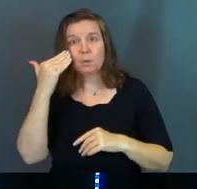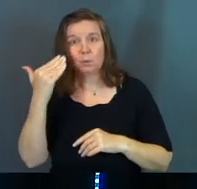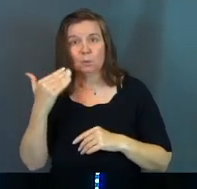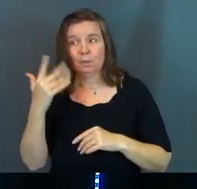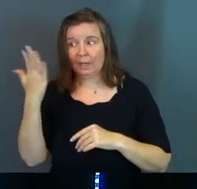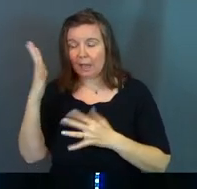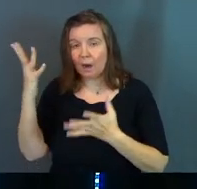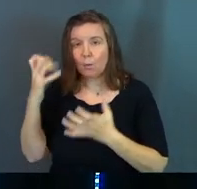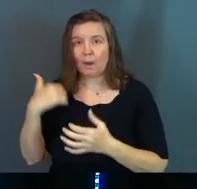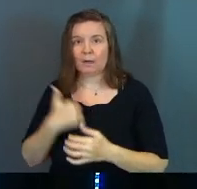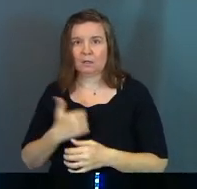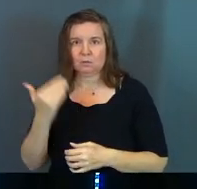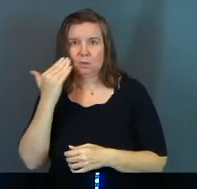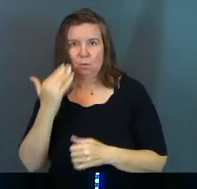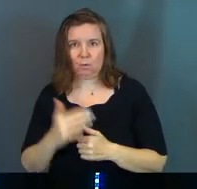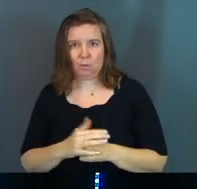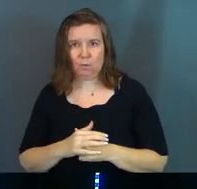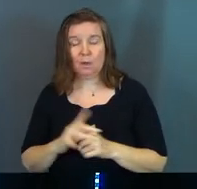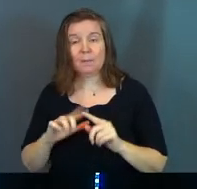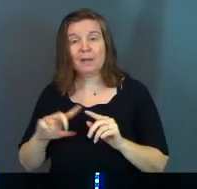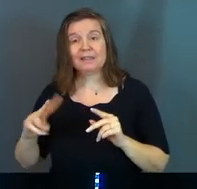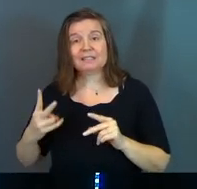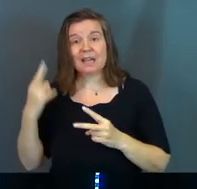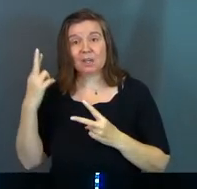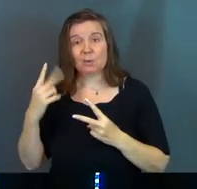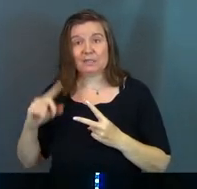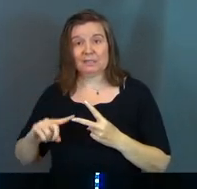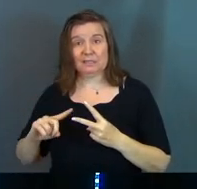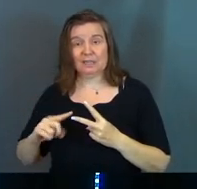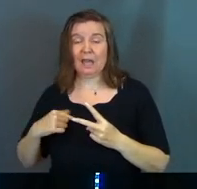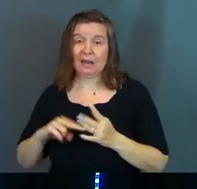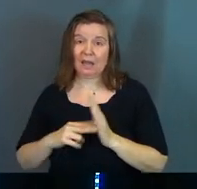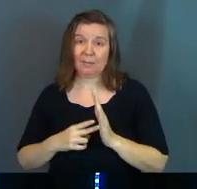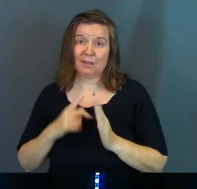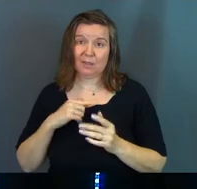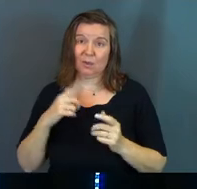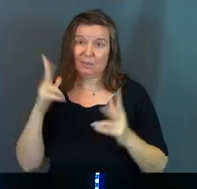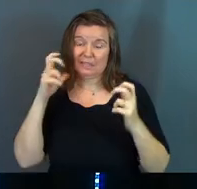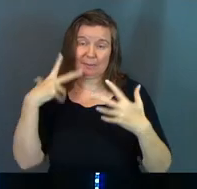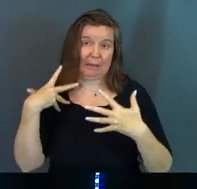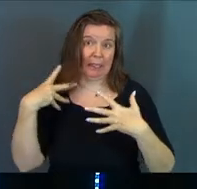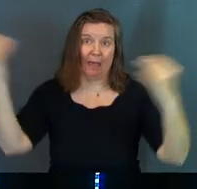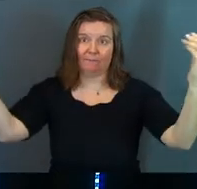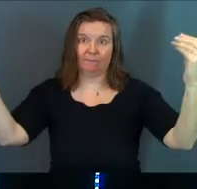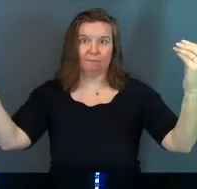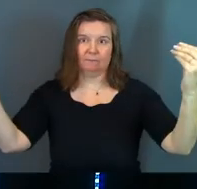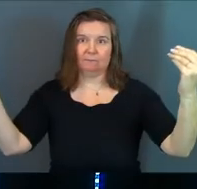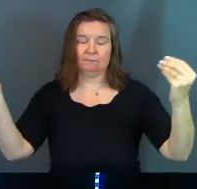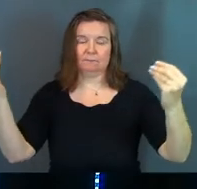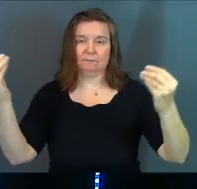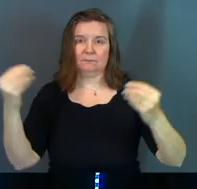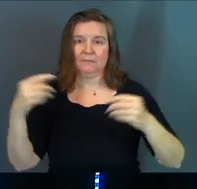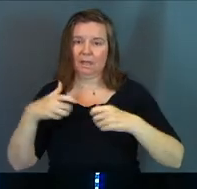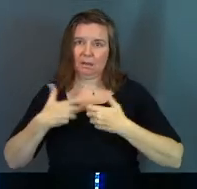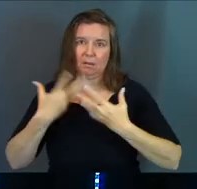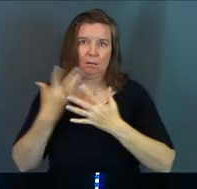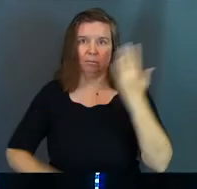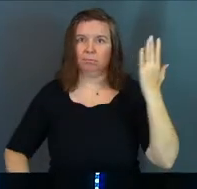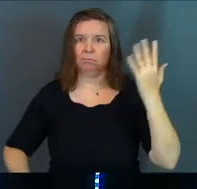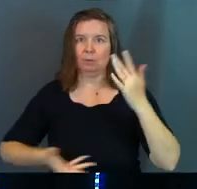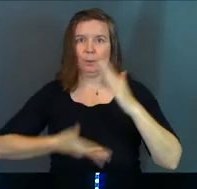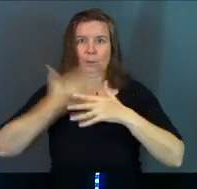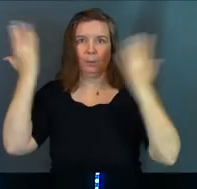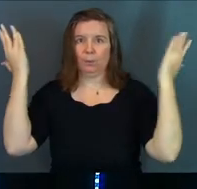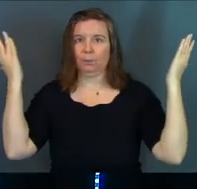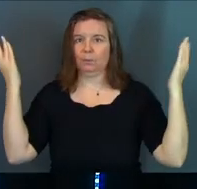and God wanted us to know. But the second reason, and I mean, those demons left, okay? Like, he prayed and cast them out. They were gone.